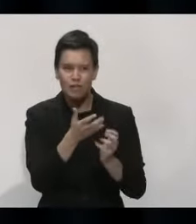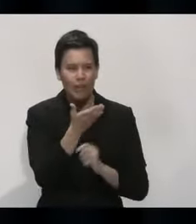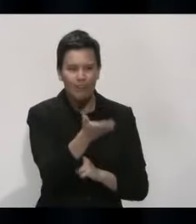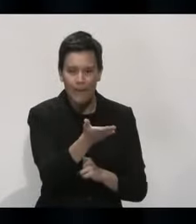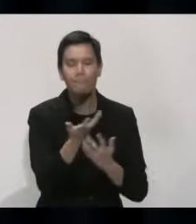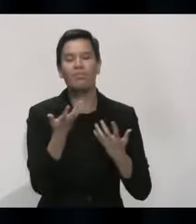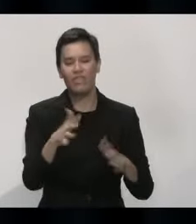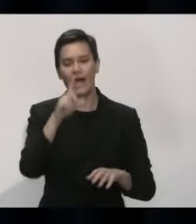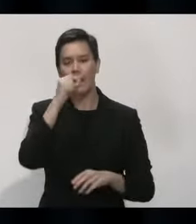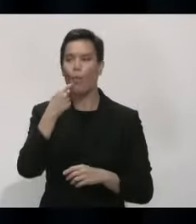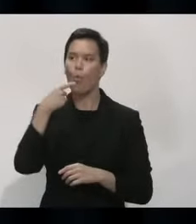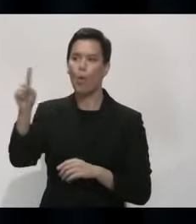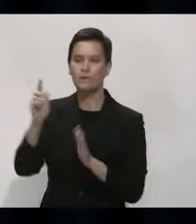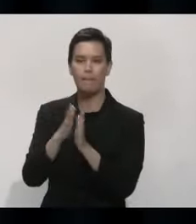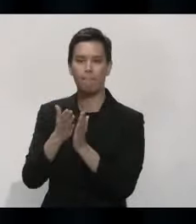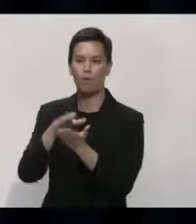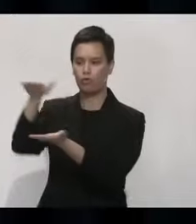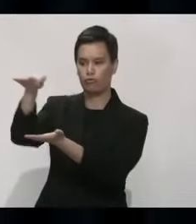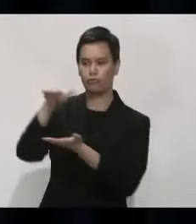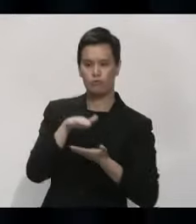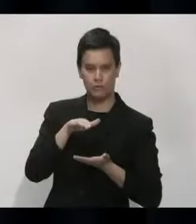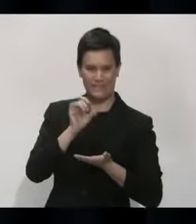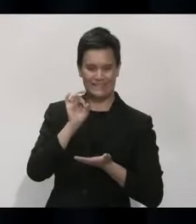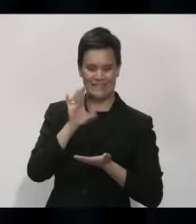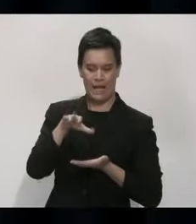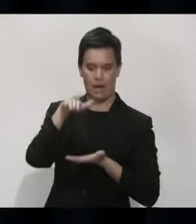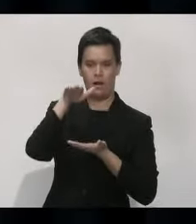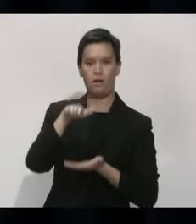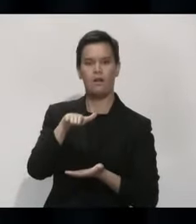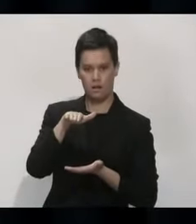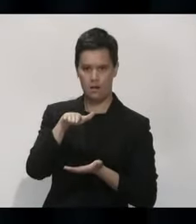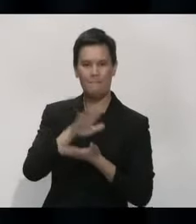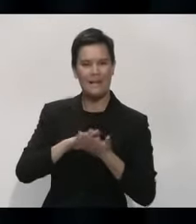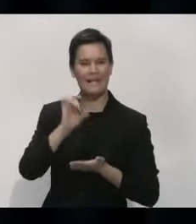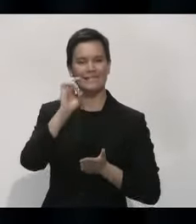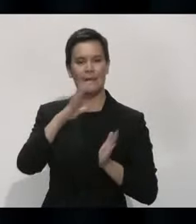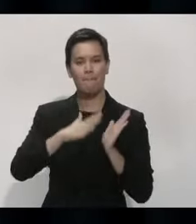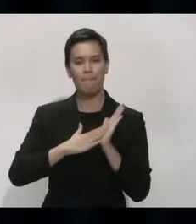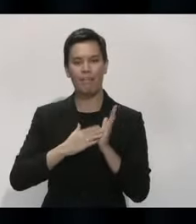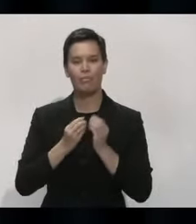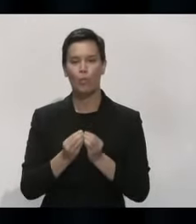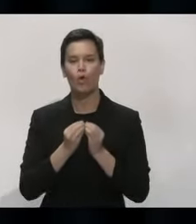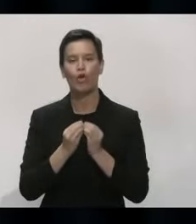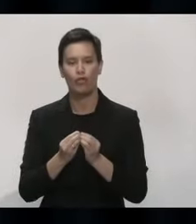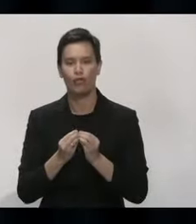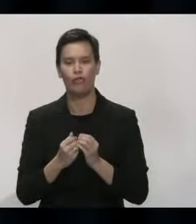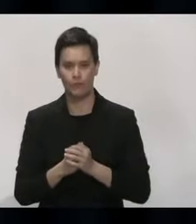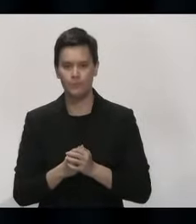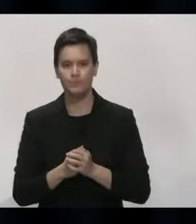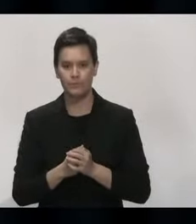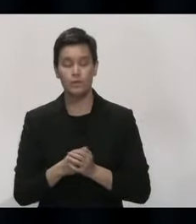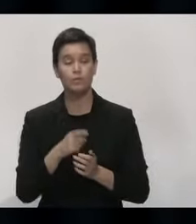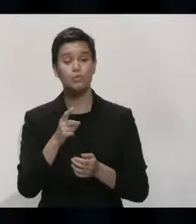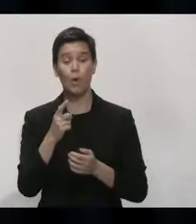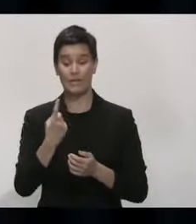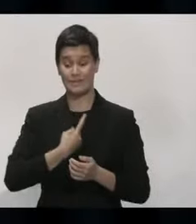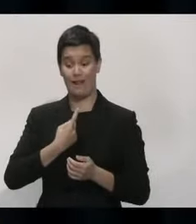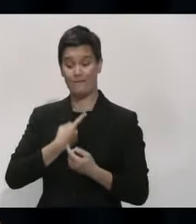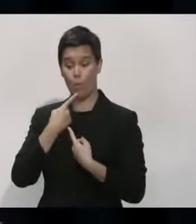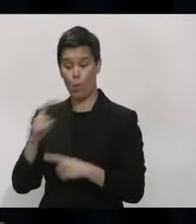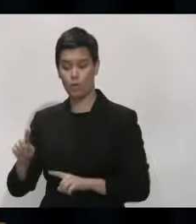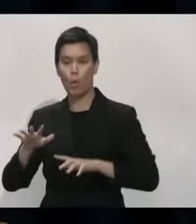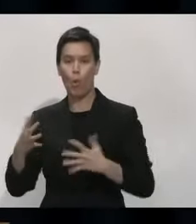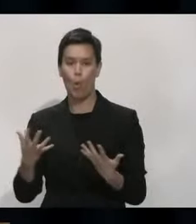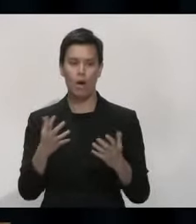.nz website. They can be ordered and then distributed to members in the community. We are also